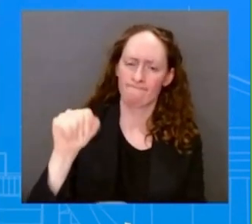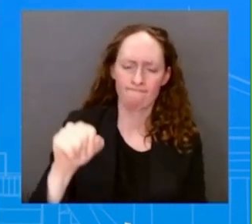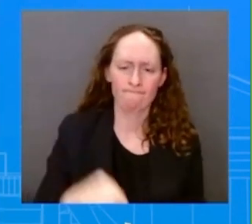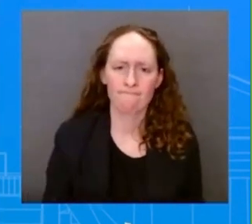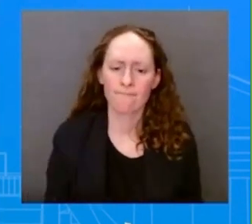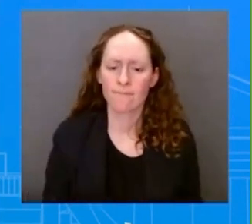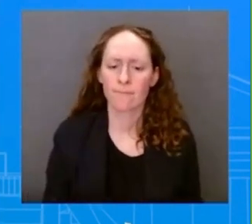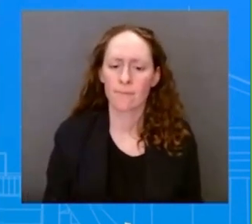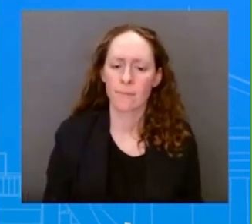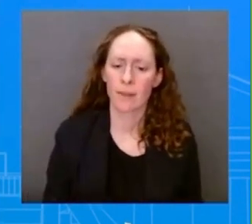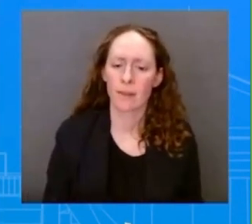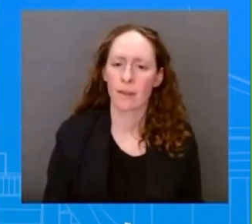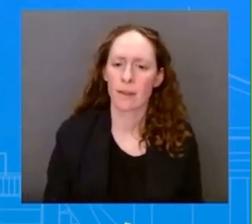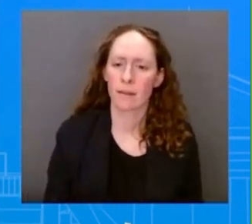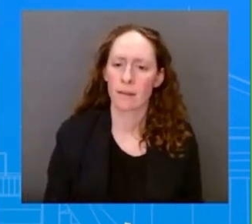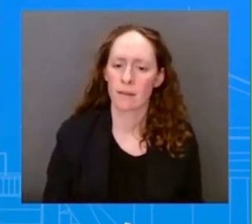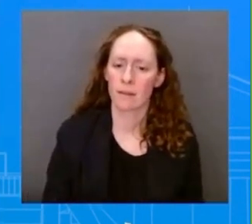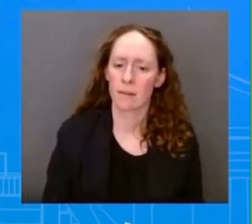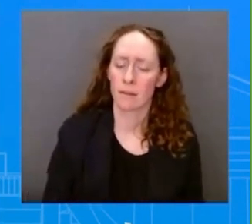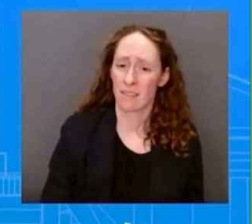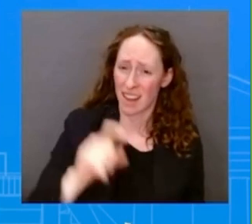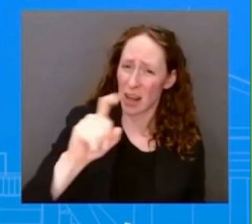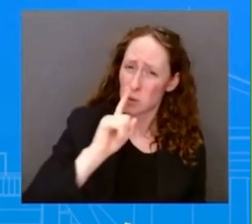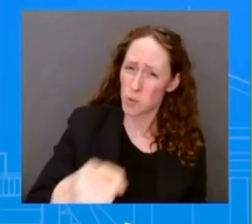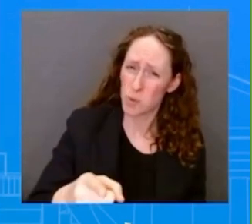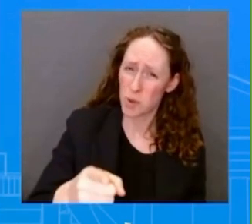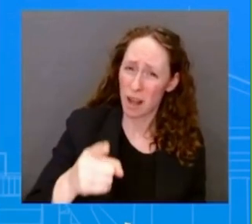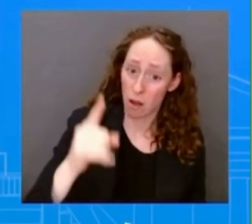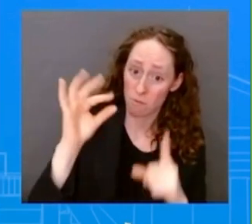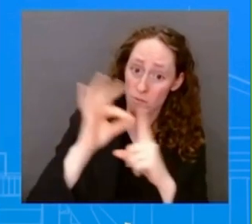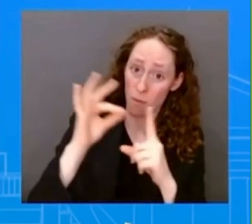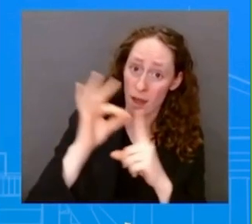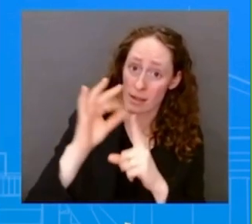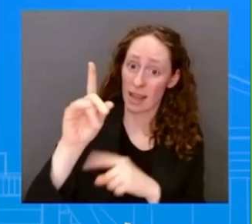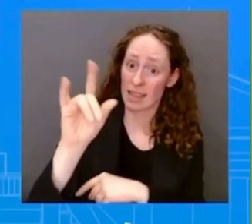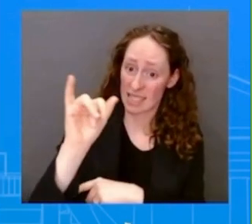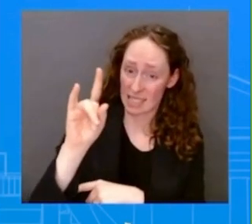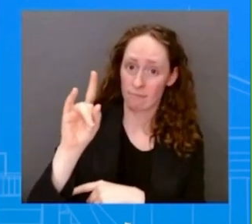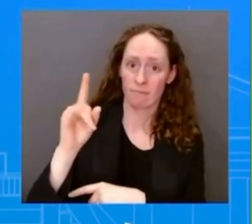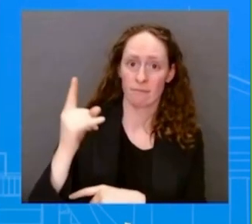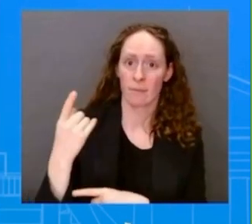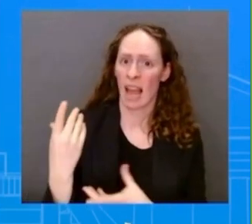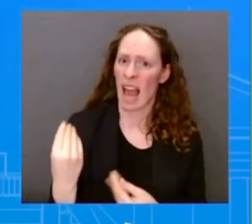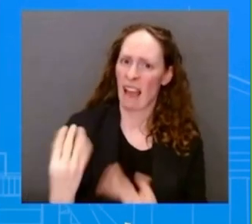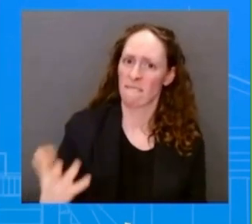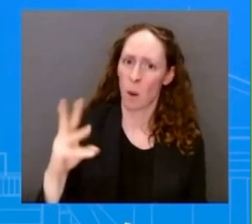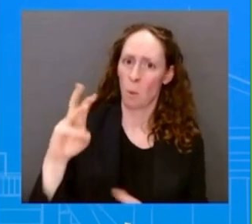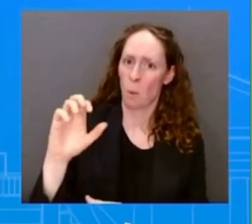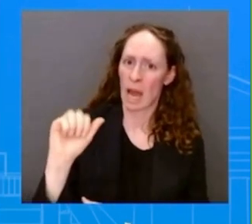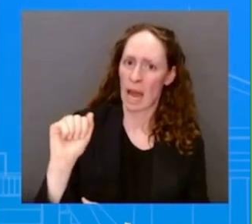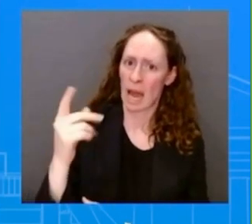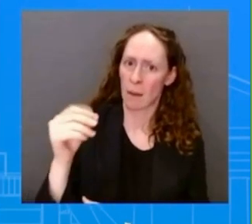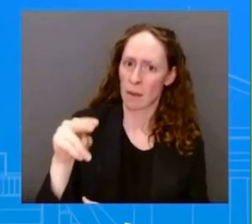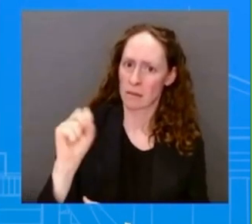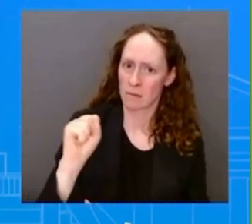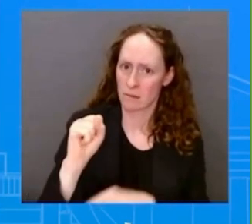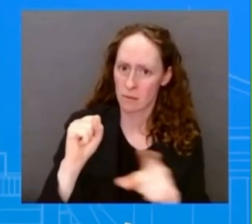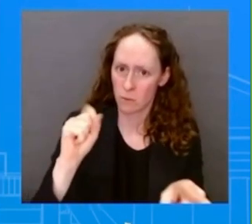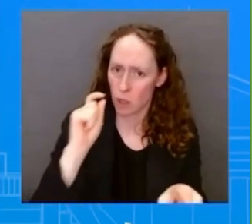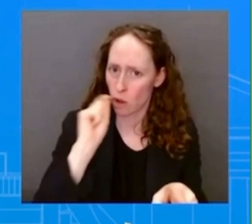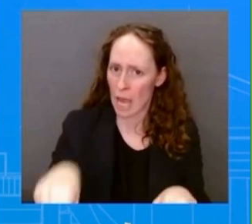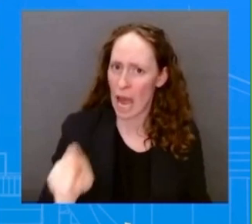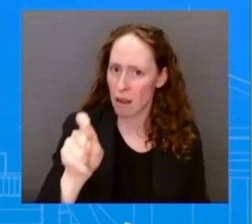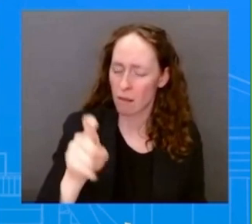weapons to Ukraine or no? You have to talk to the Pakistani leaders. Okay, thanks, Tamir. One question on the democracy